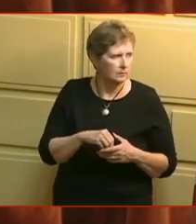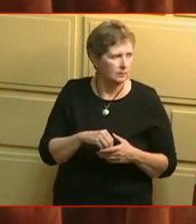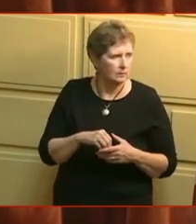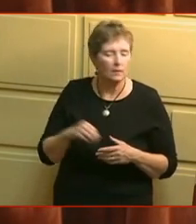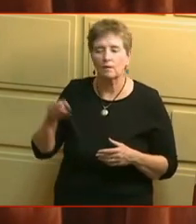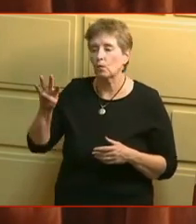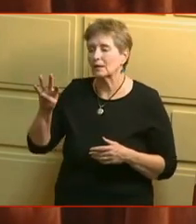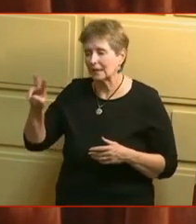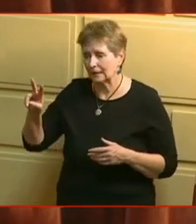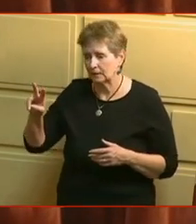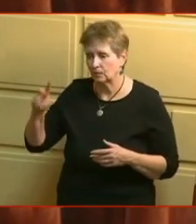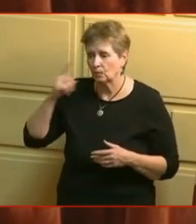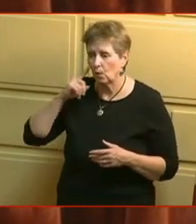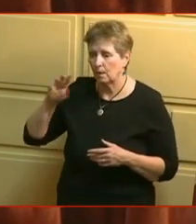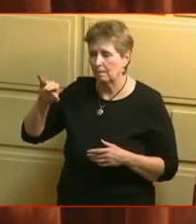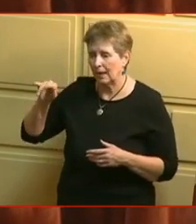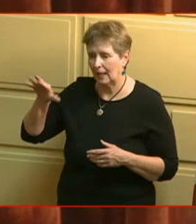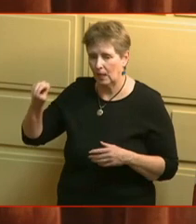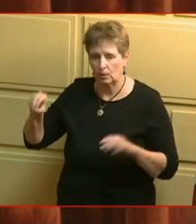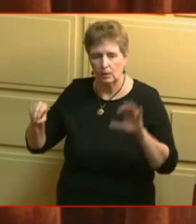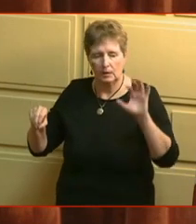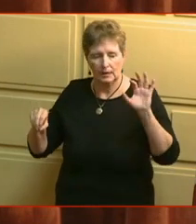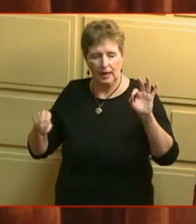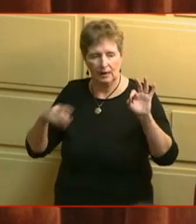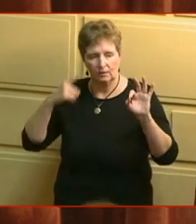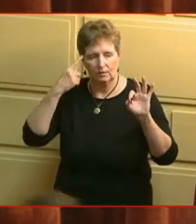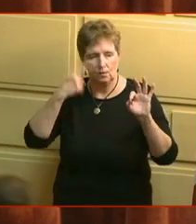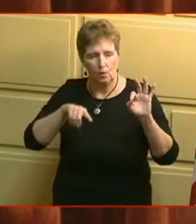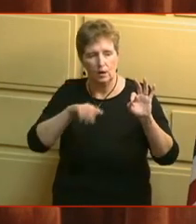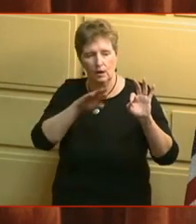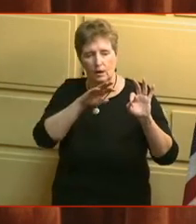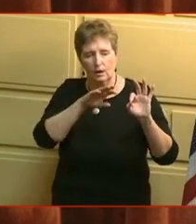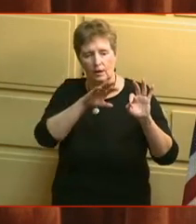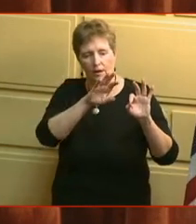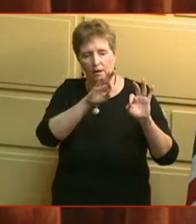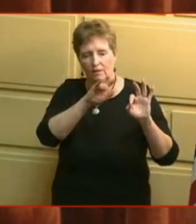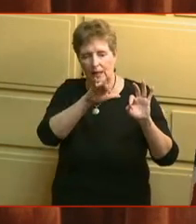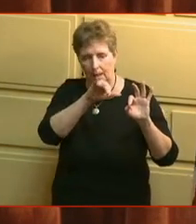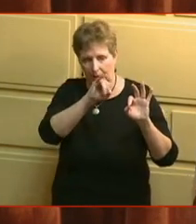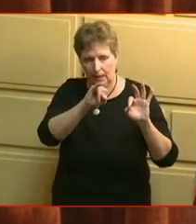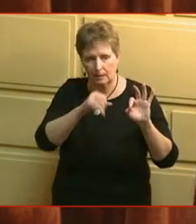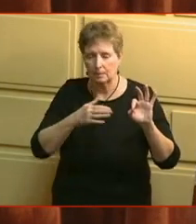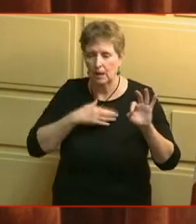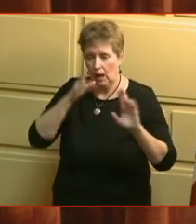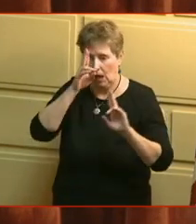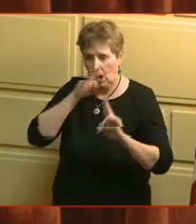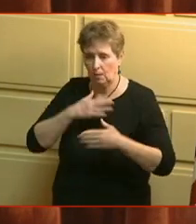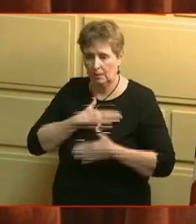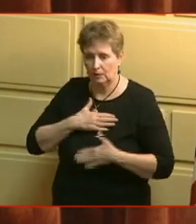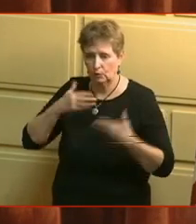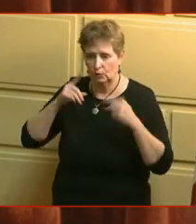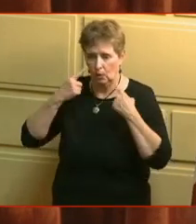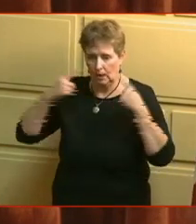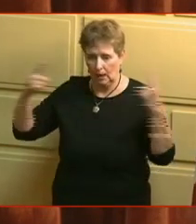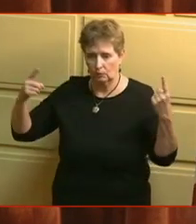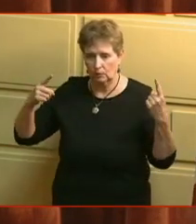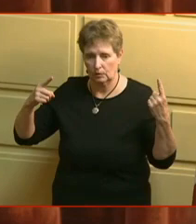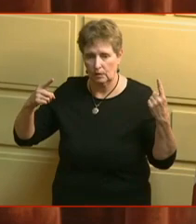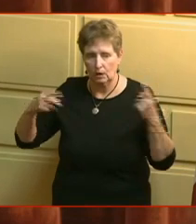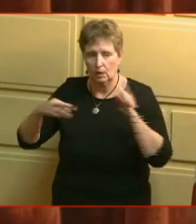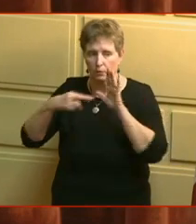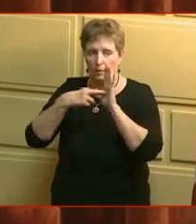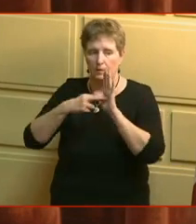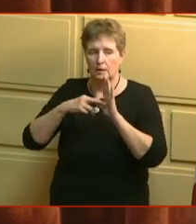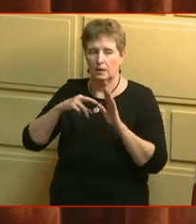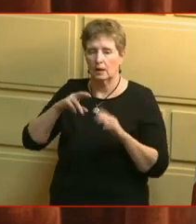Representative Mattiello and 9 votes cast for Representative Felipe. It is my honor and pleasure to announce that Representative Nicholas